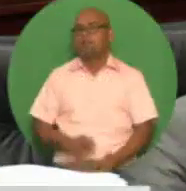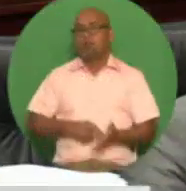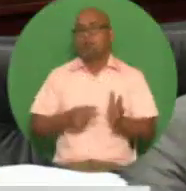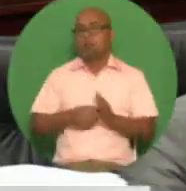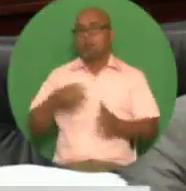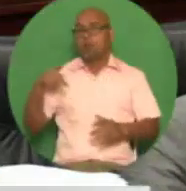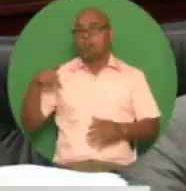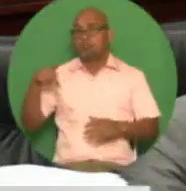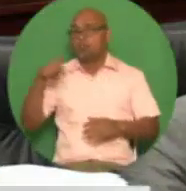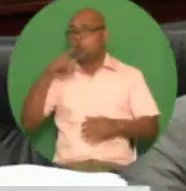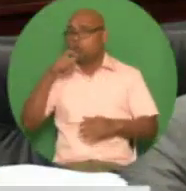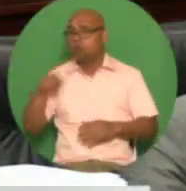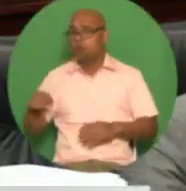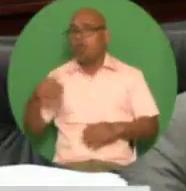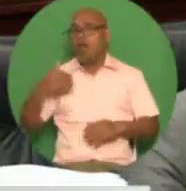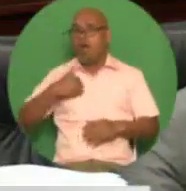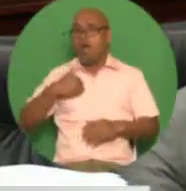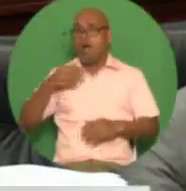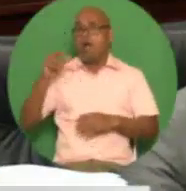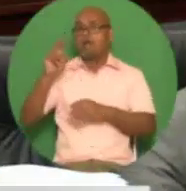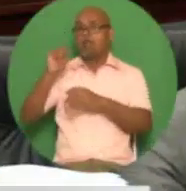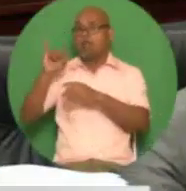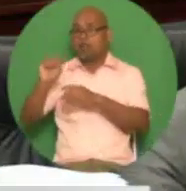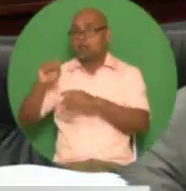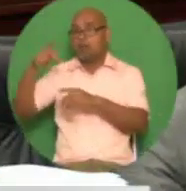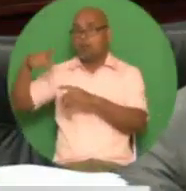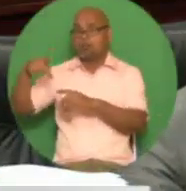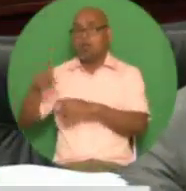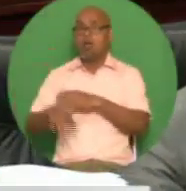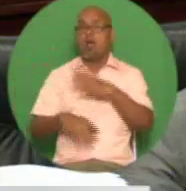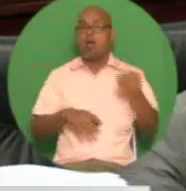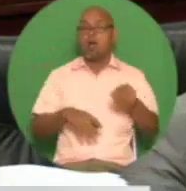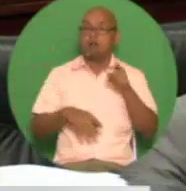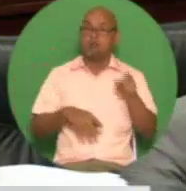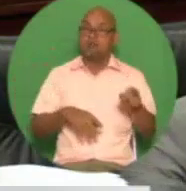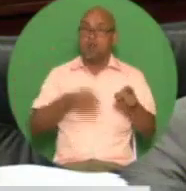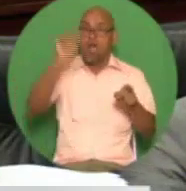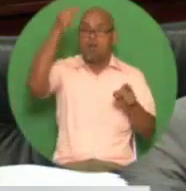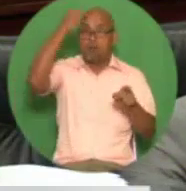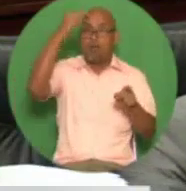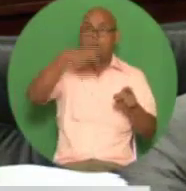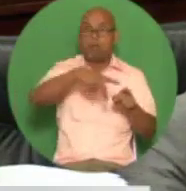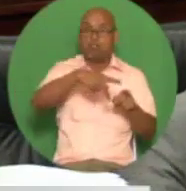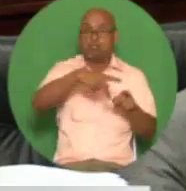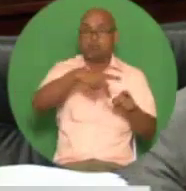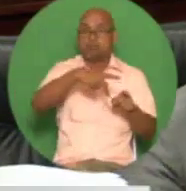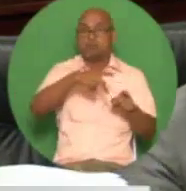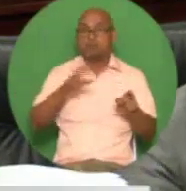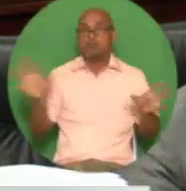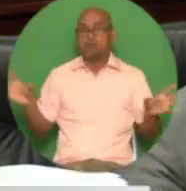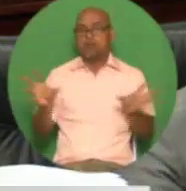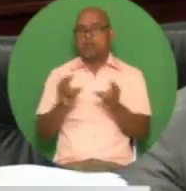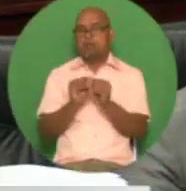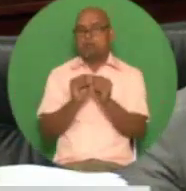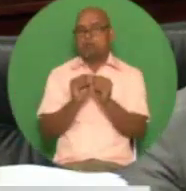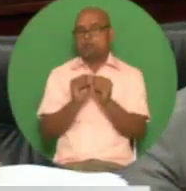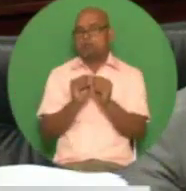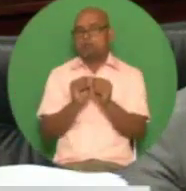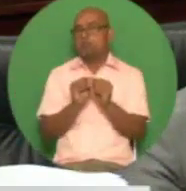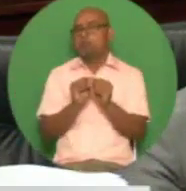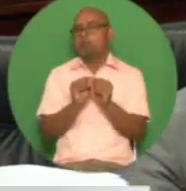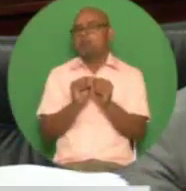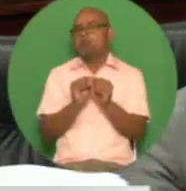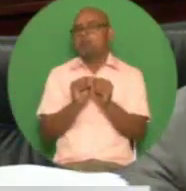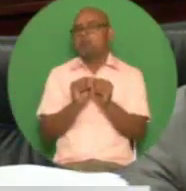in receipt of both an nis pension and a senior citizen's pension to receive three thousand dollars a month from the nis